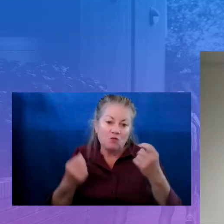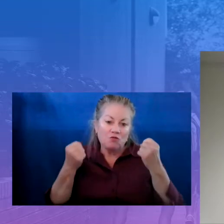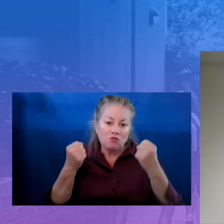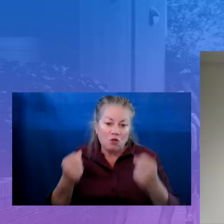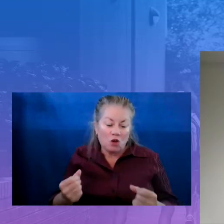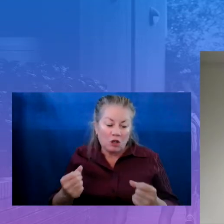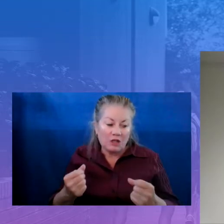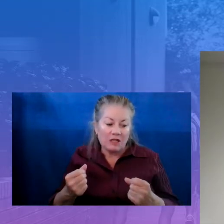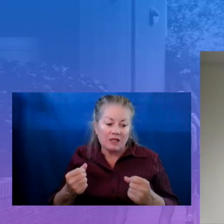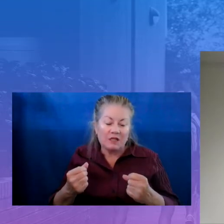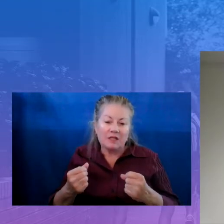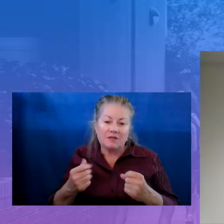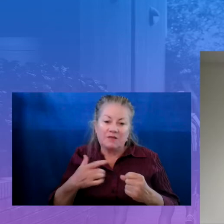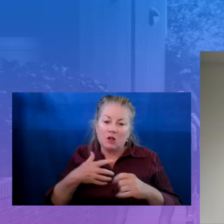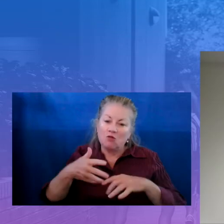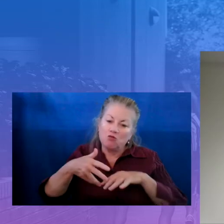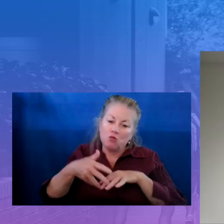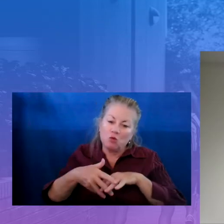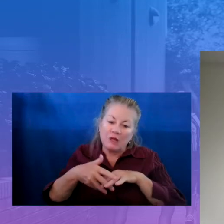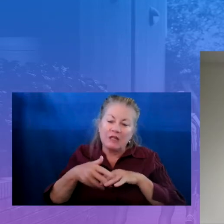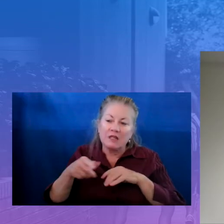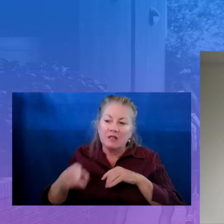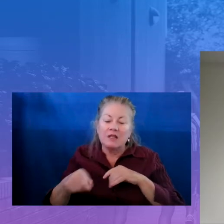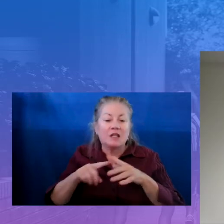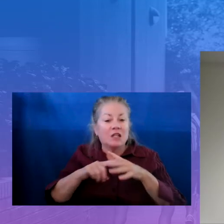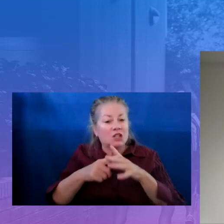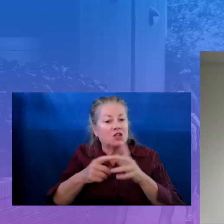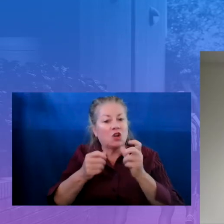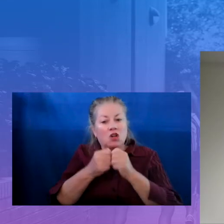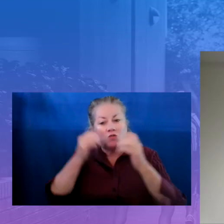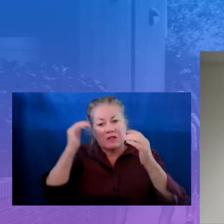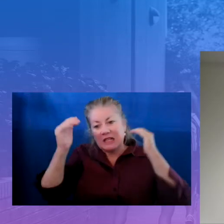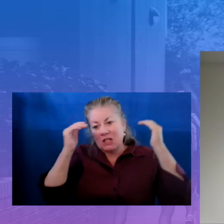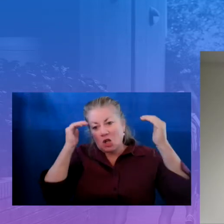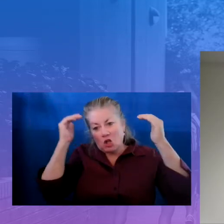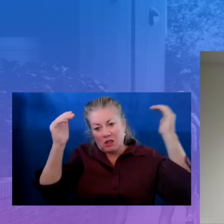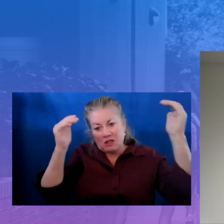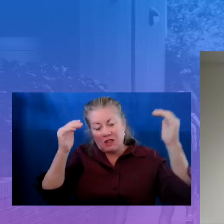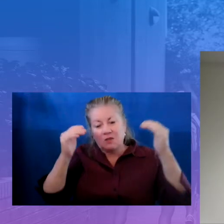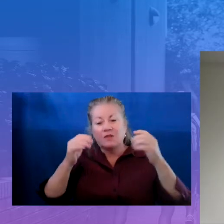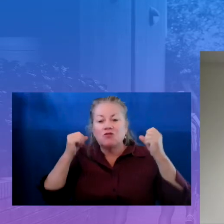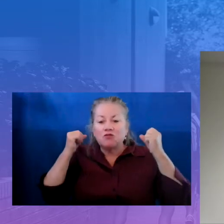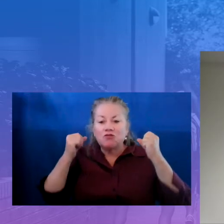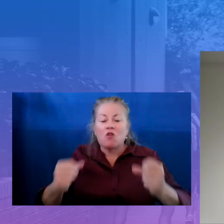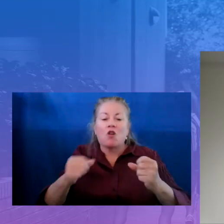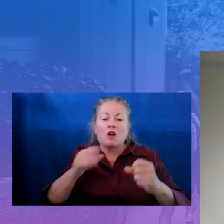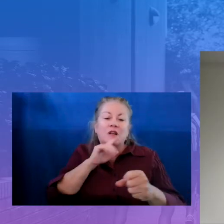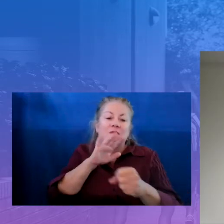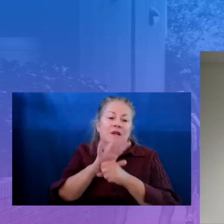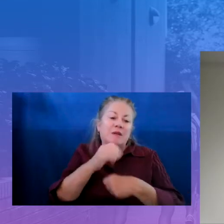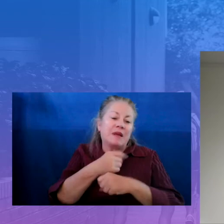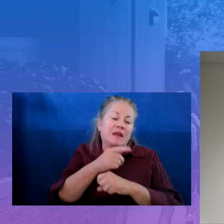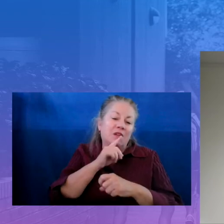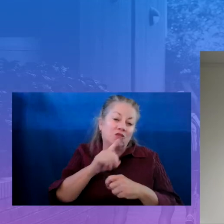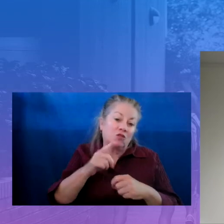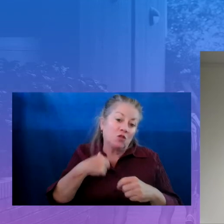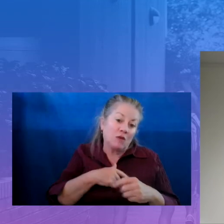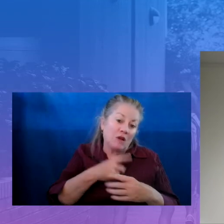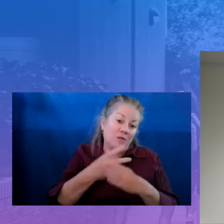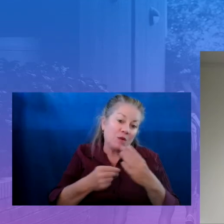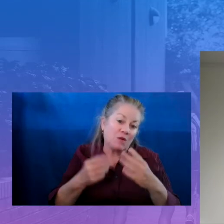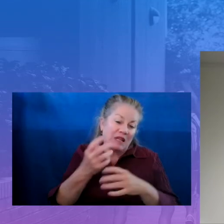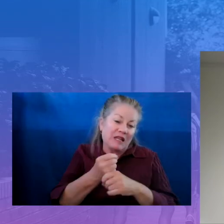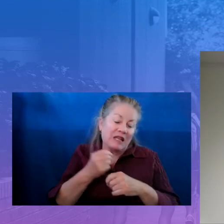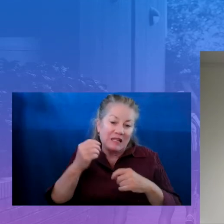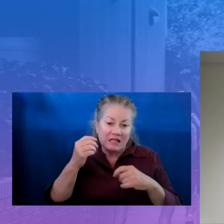belief that it starts with the adults. And we have a strong commitment to making sure that we are both giving adults the tools they need